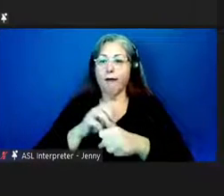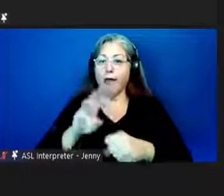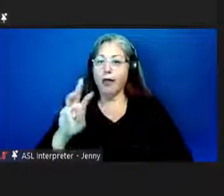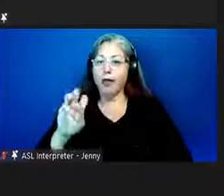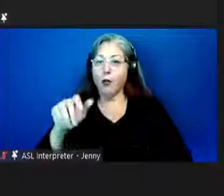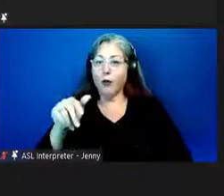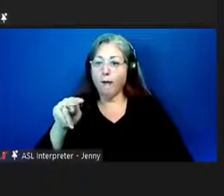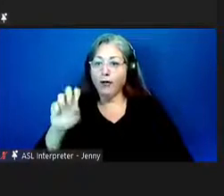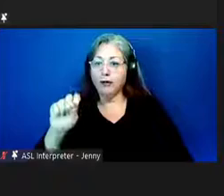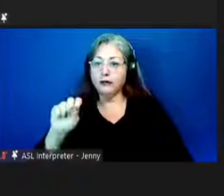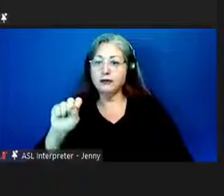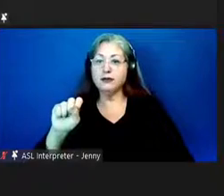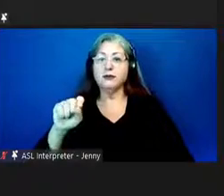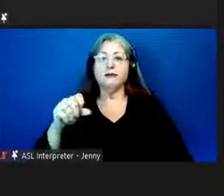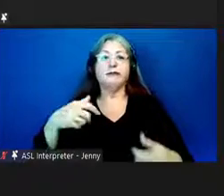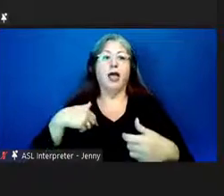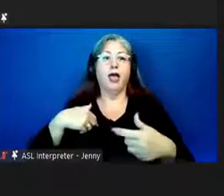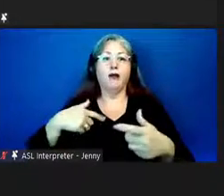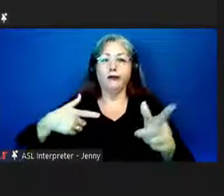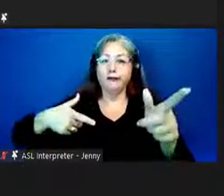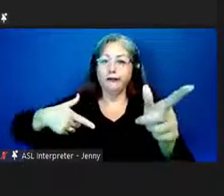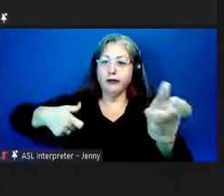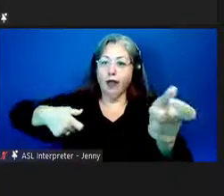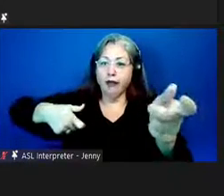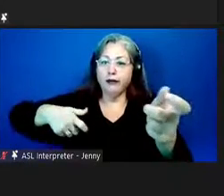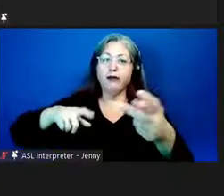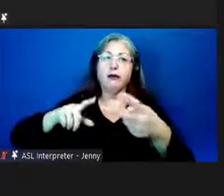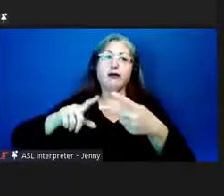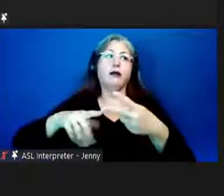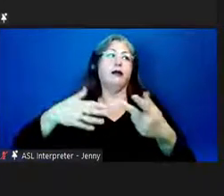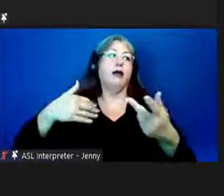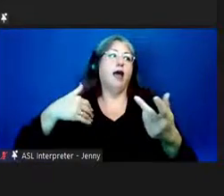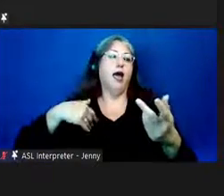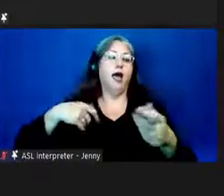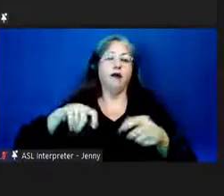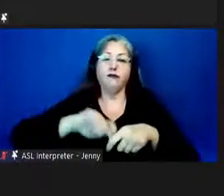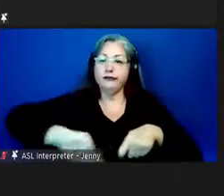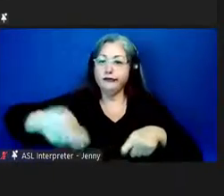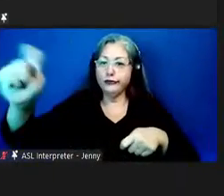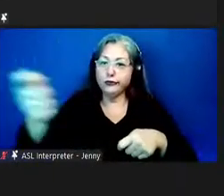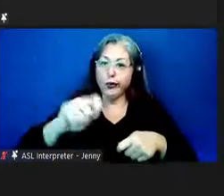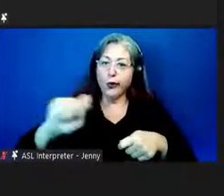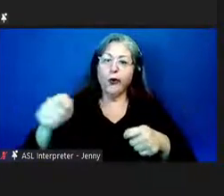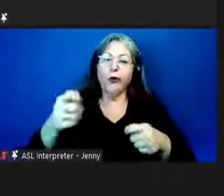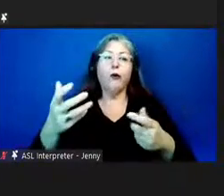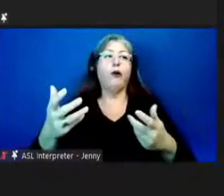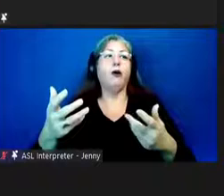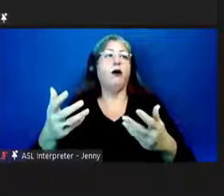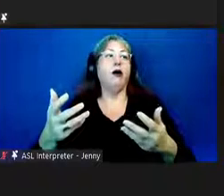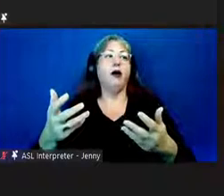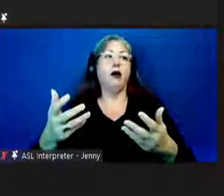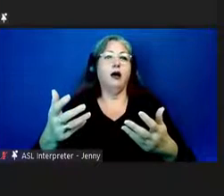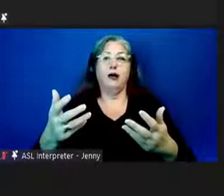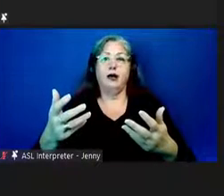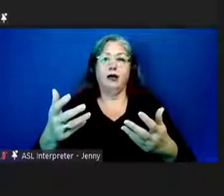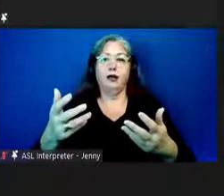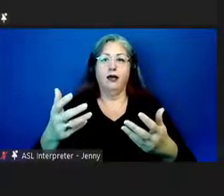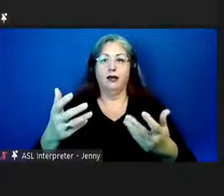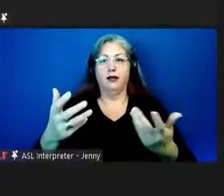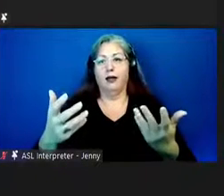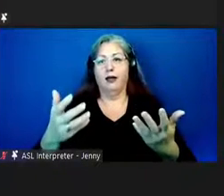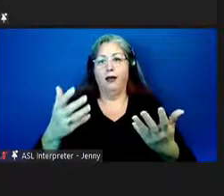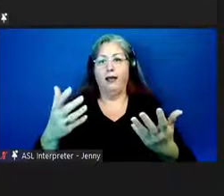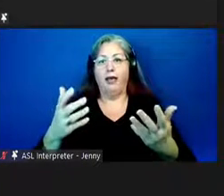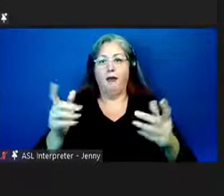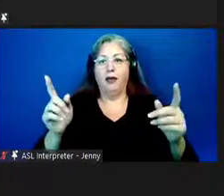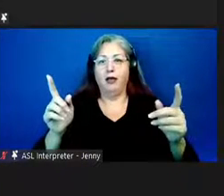had they had guns they had swords i mean that little that one maybe not